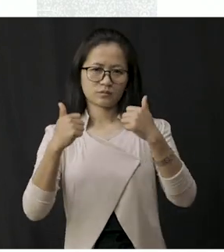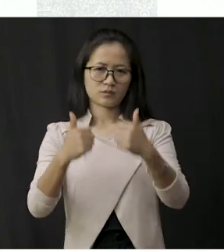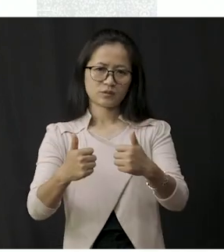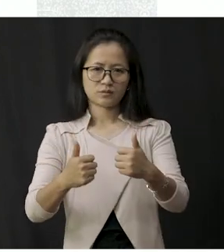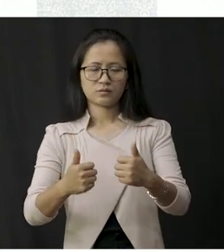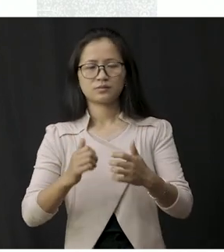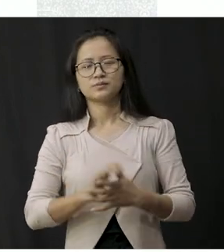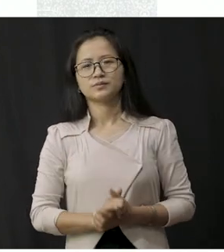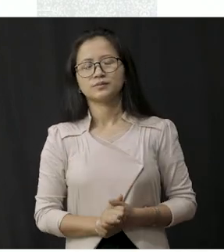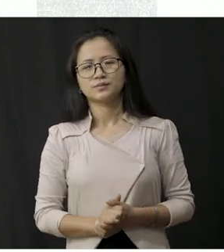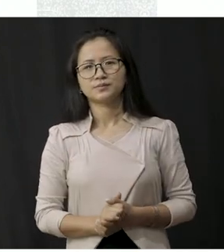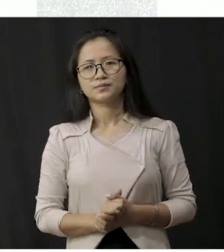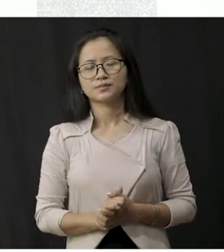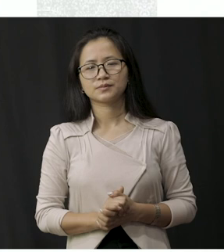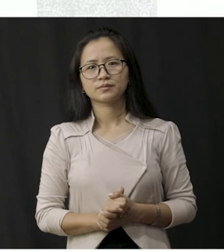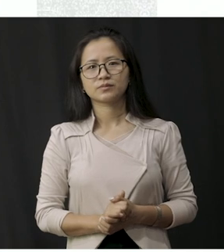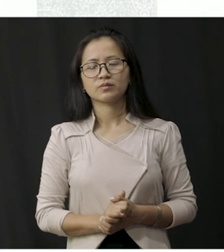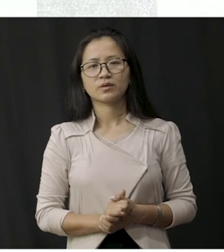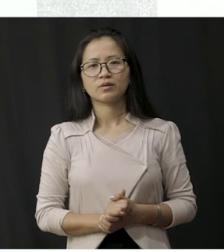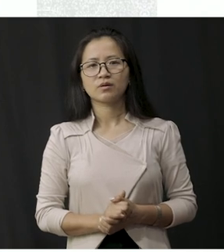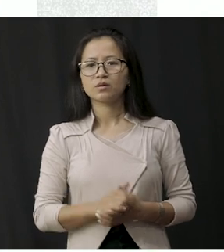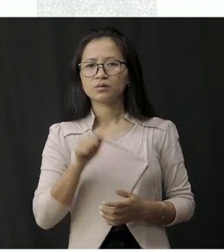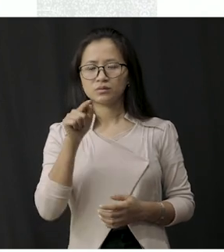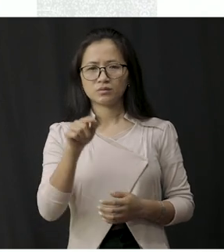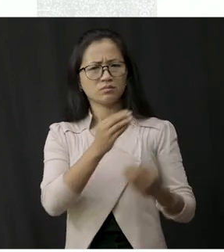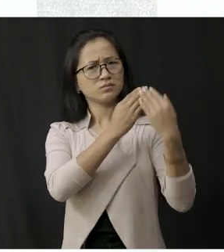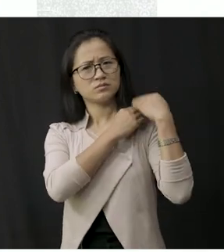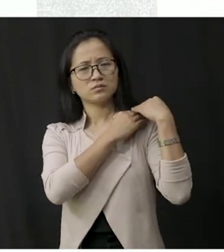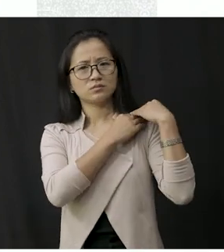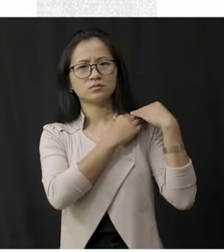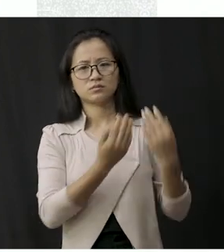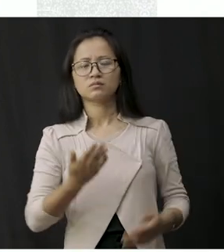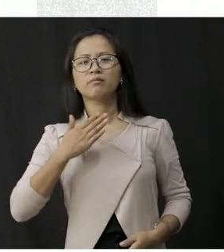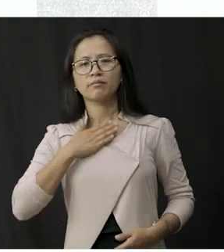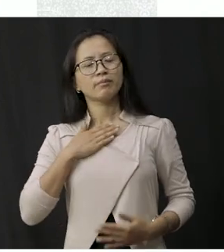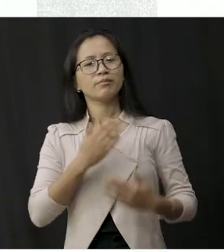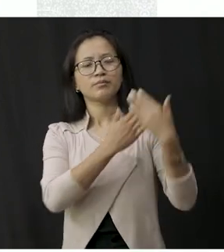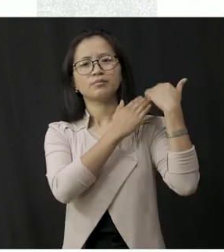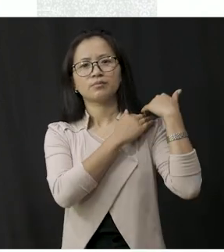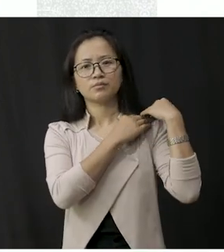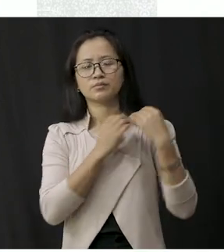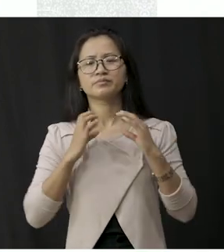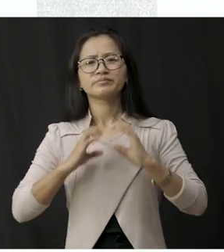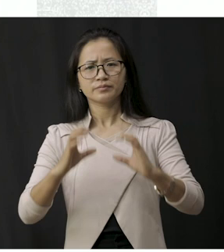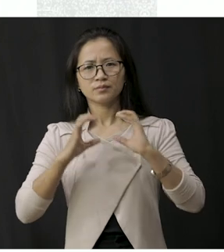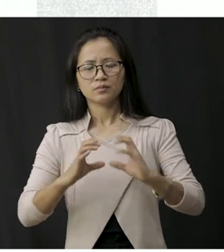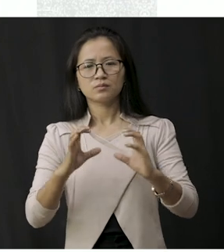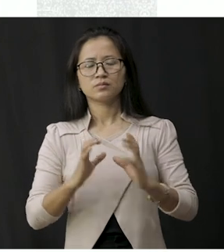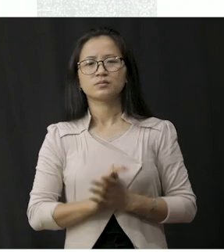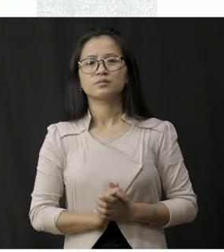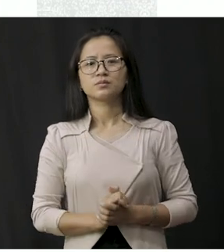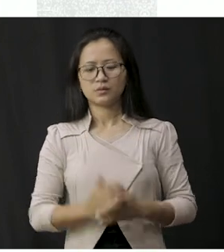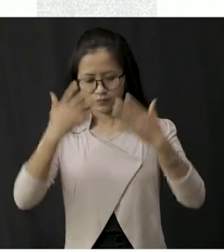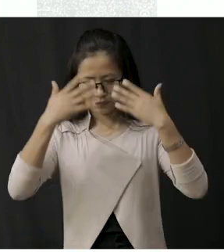and fit okay because it is your responsible it is my responsible to take care of